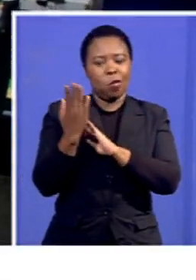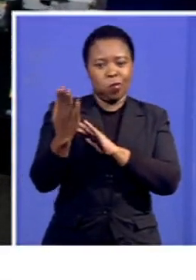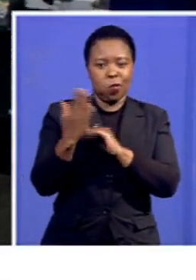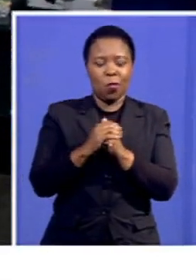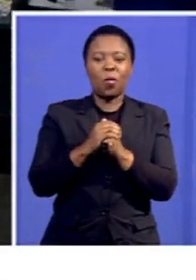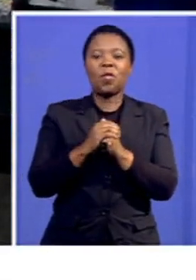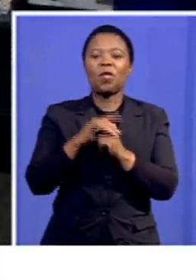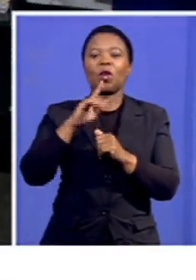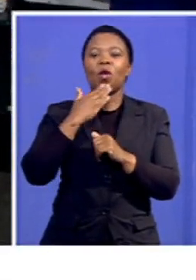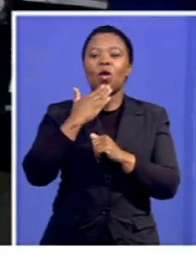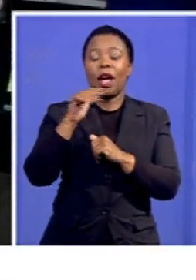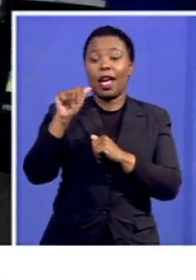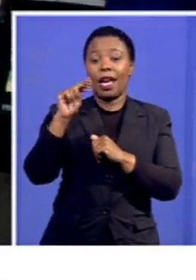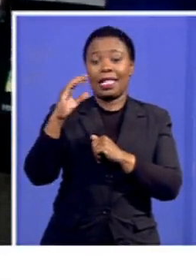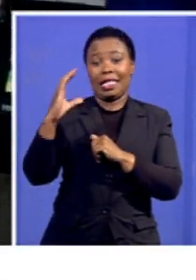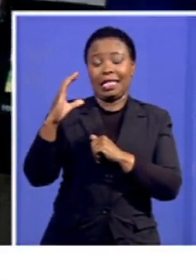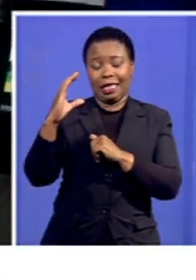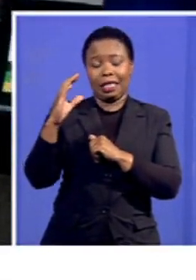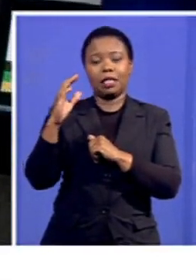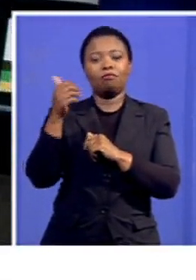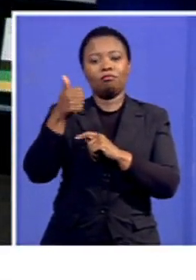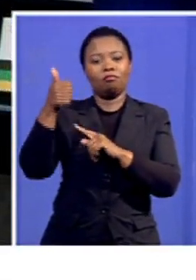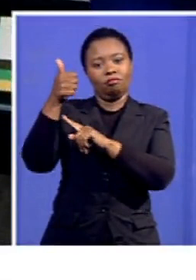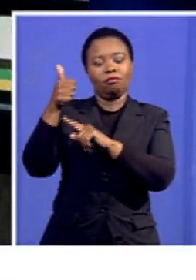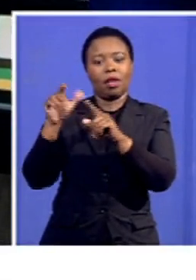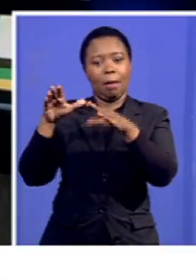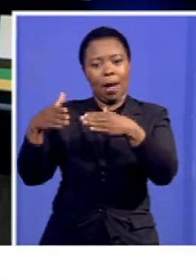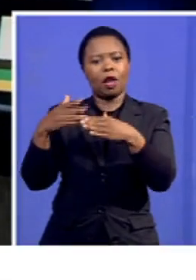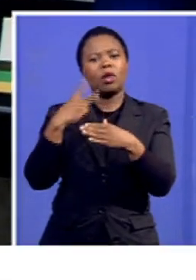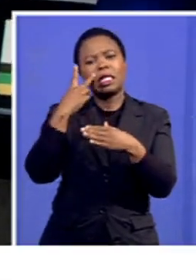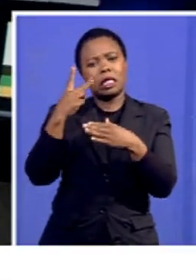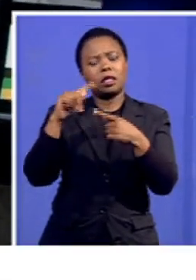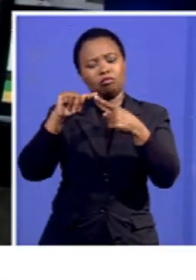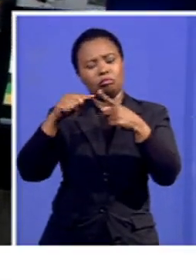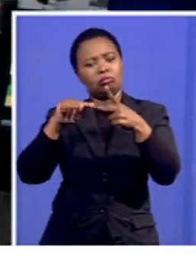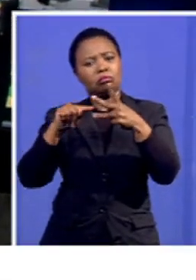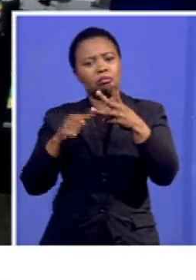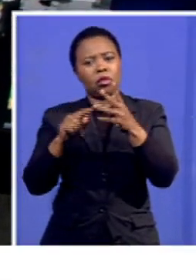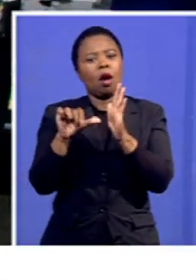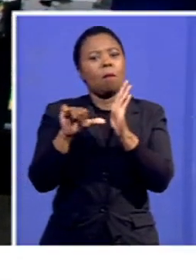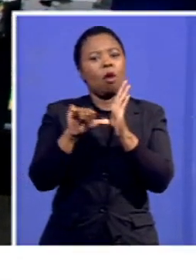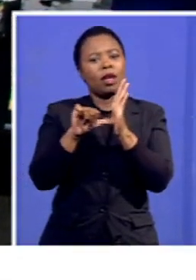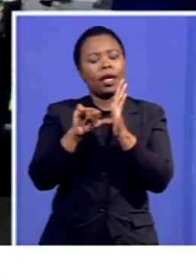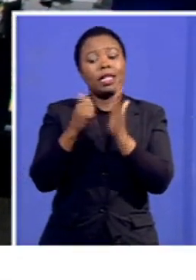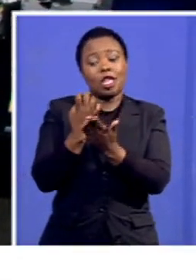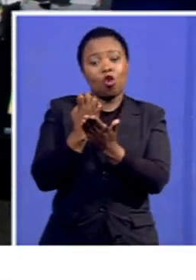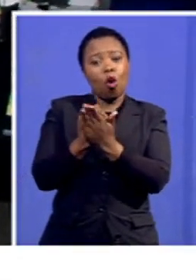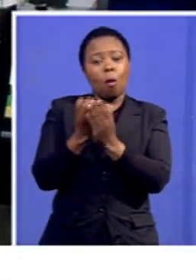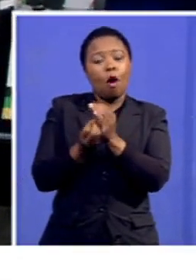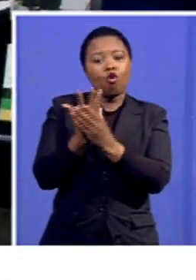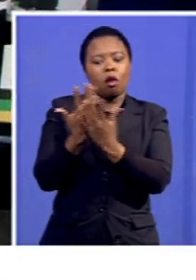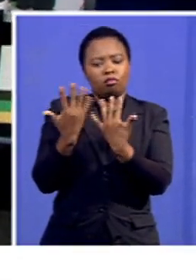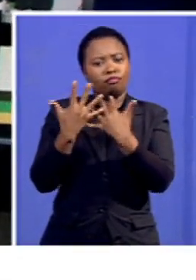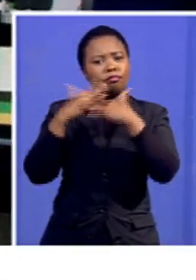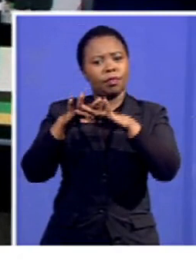by the ruling party some of the key takeout points there we heard how they spoke about the importance of inclusive economic growth land